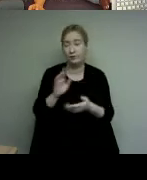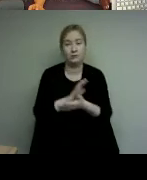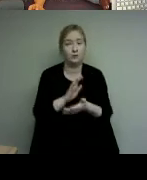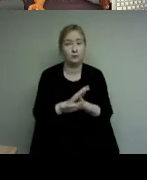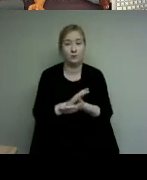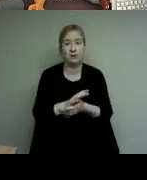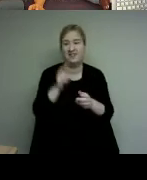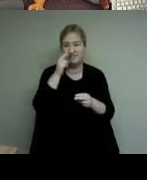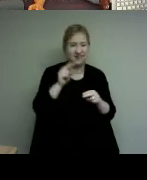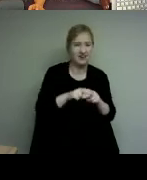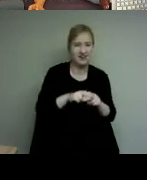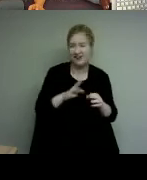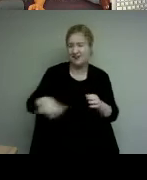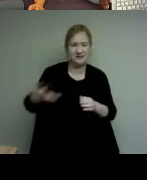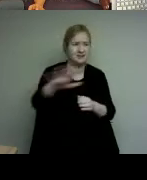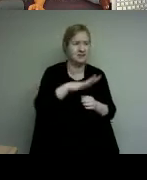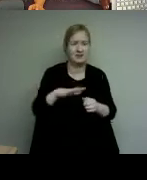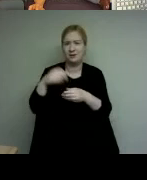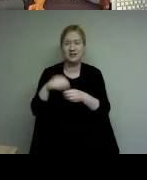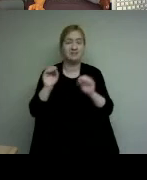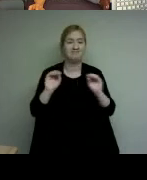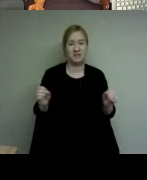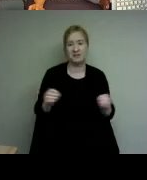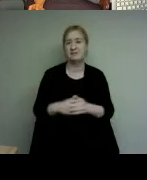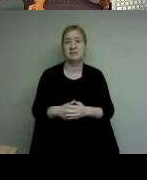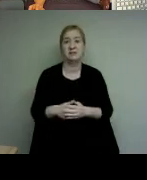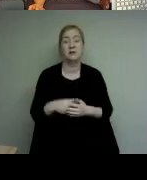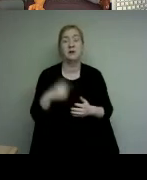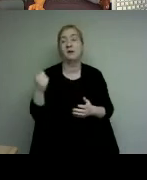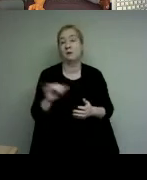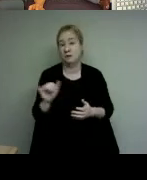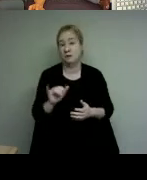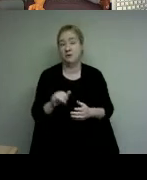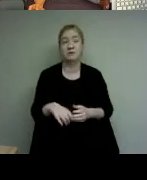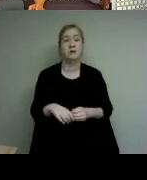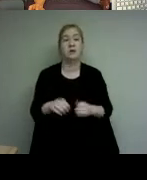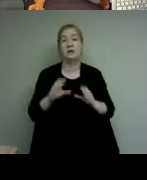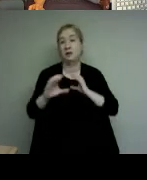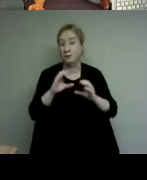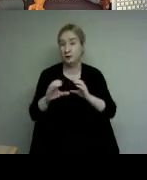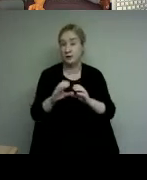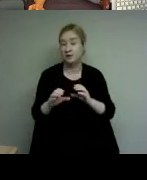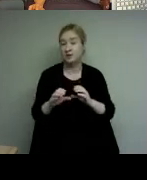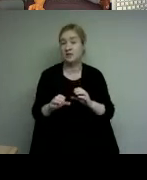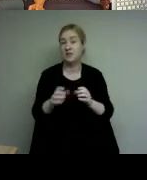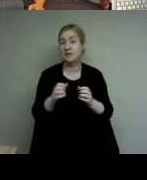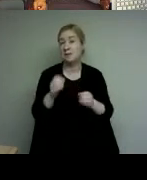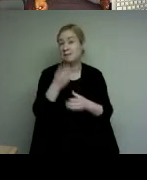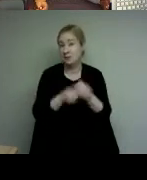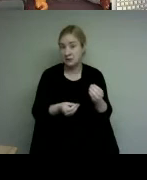learned also the lack of communication uh meaning no internet access beyond community